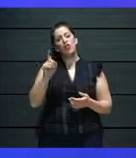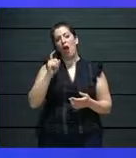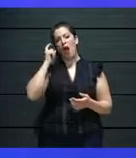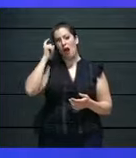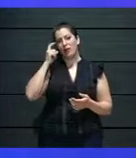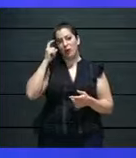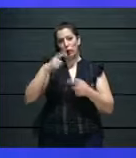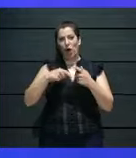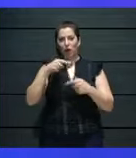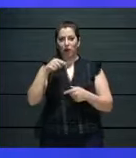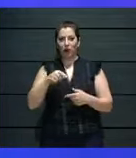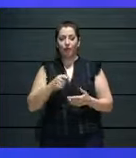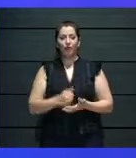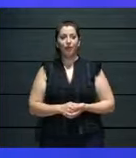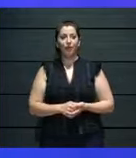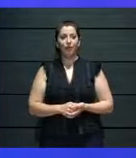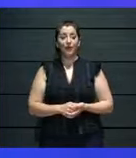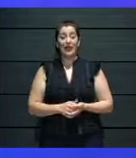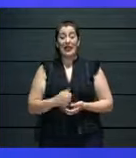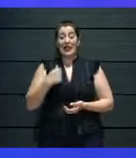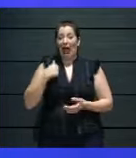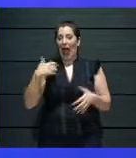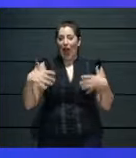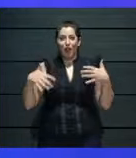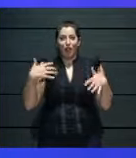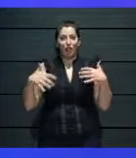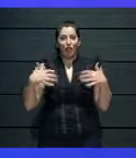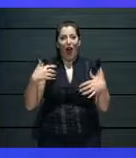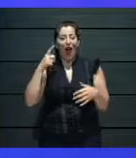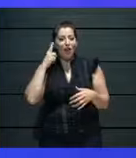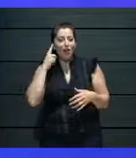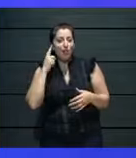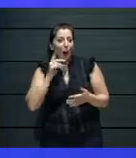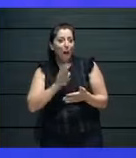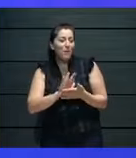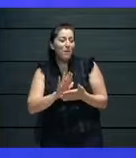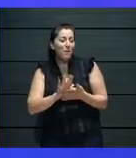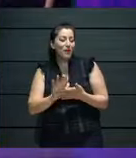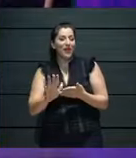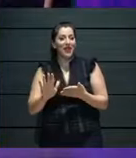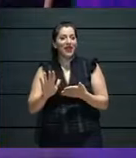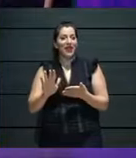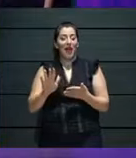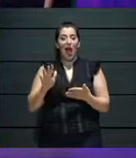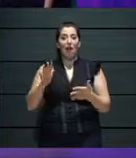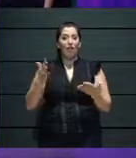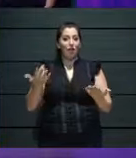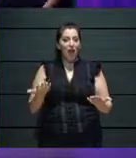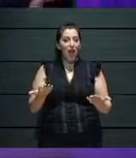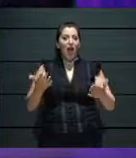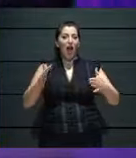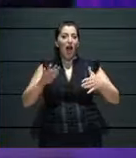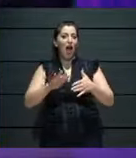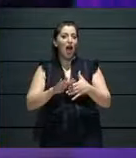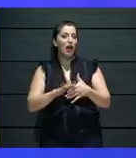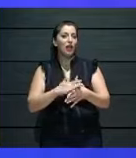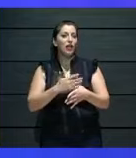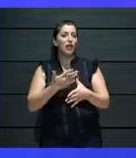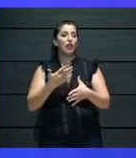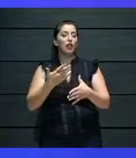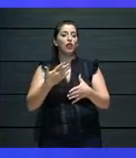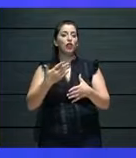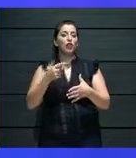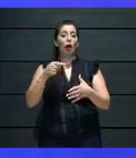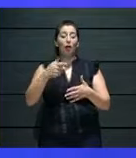It's just exciting listening to both Mark and Edwin. As Albert